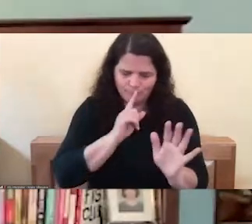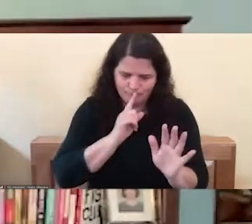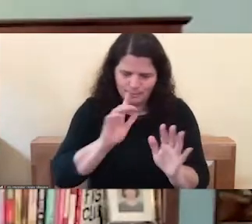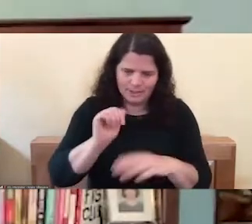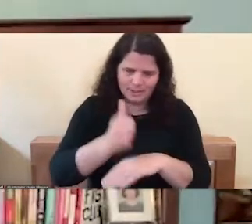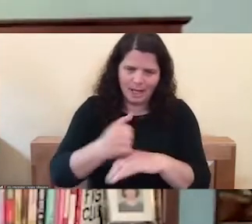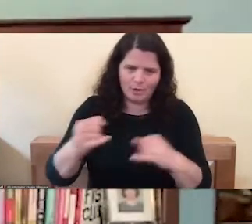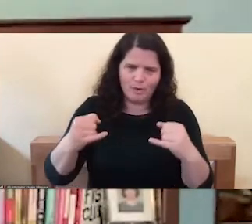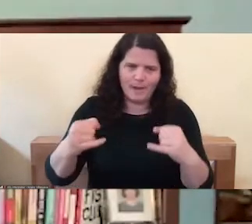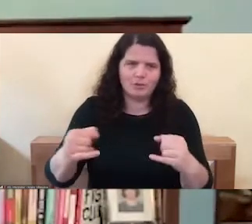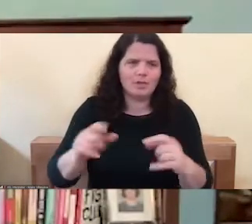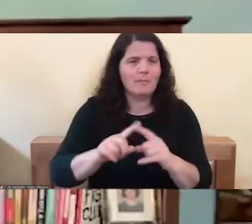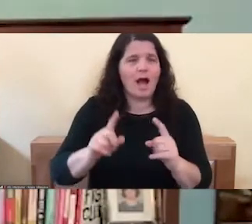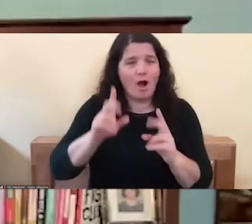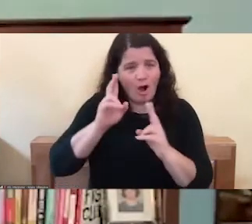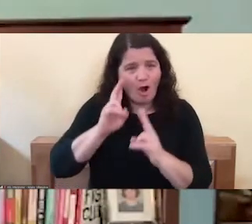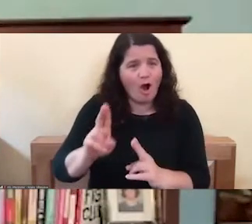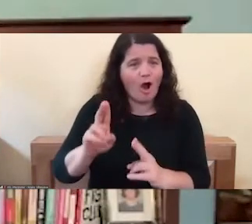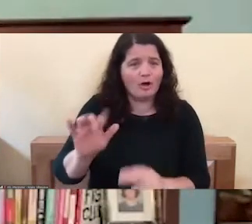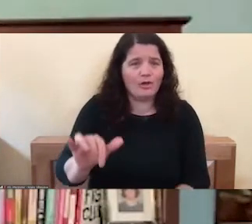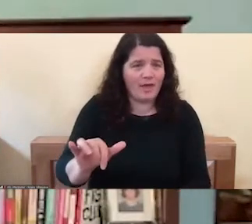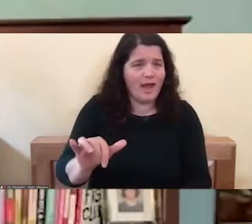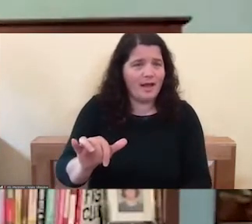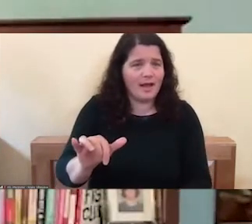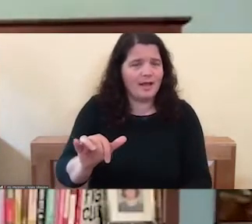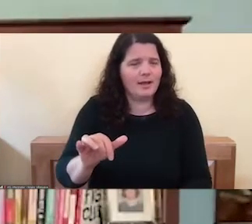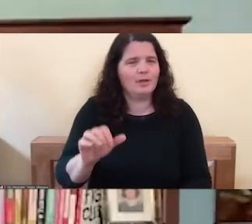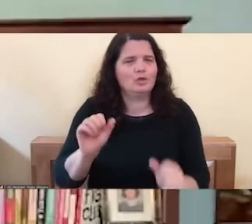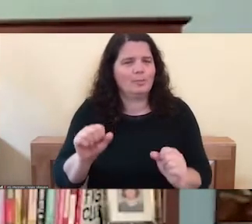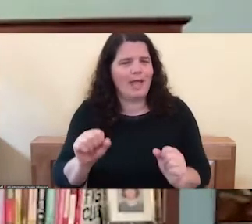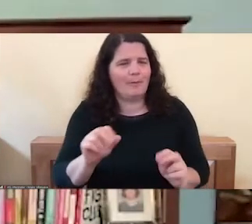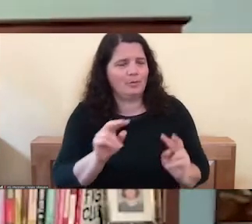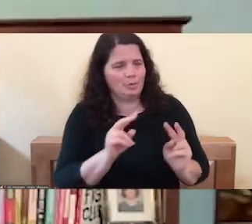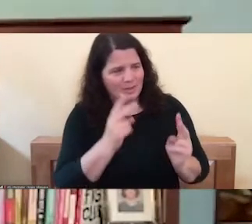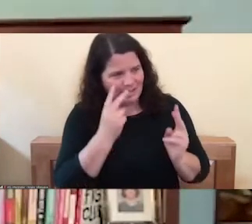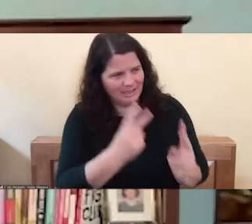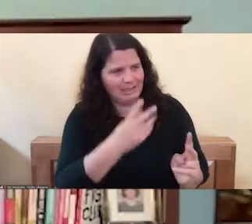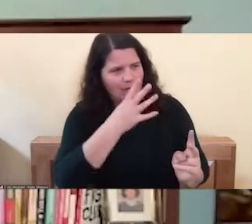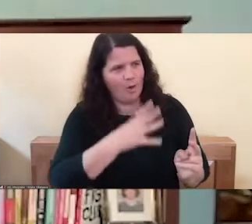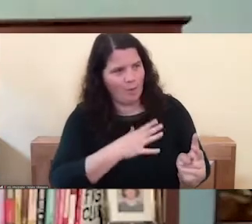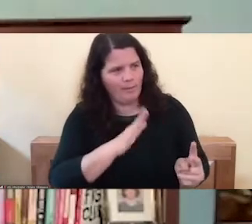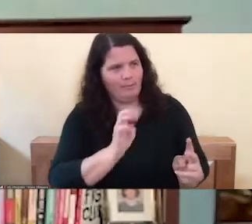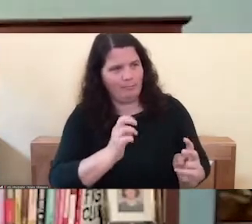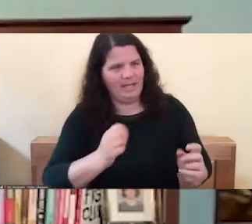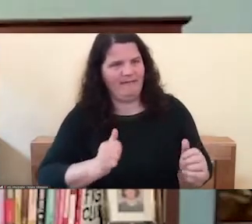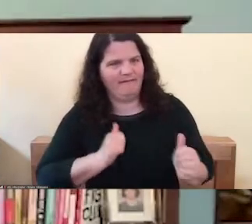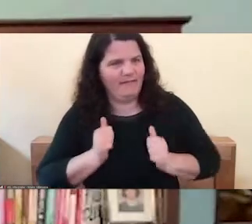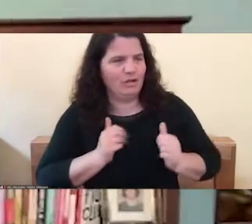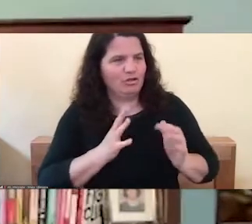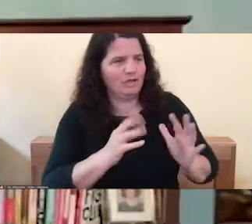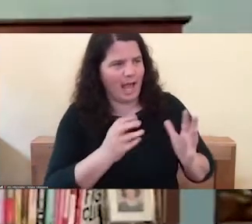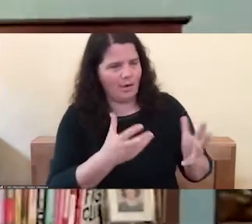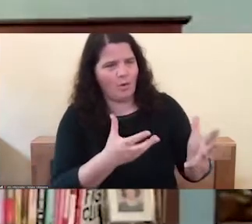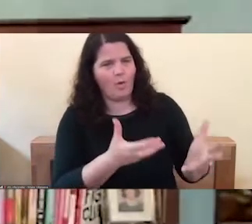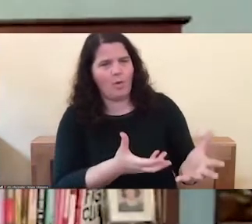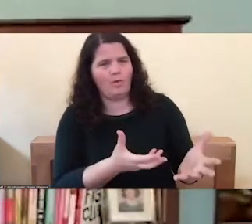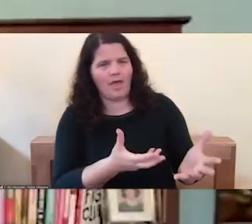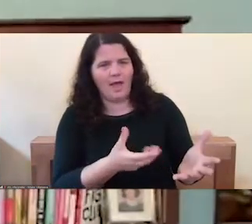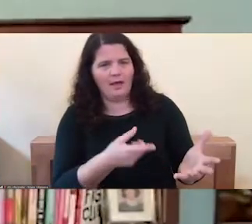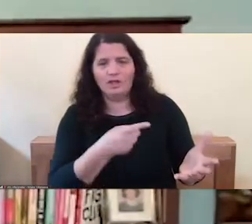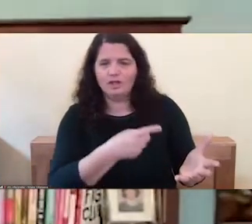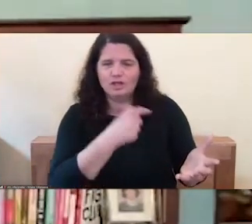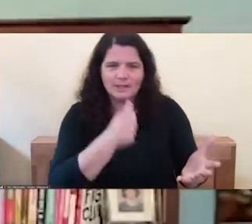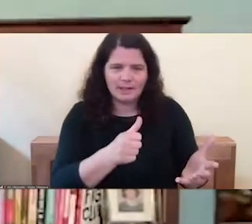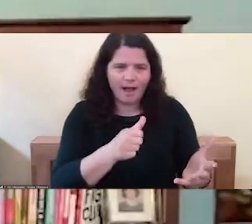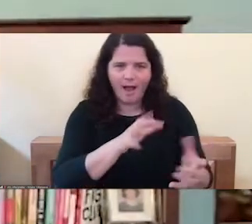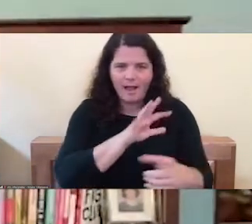honor that and to be able to hold a woman's fierceness, you know, again, as long as she's not calling you names or, you